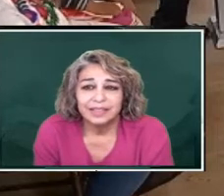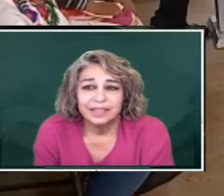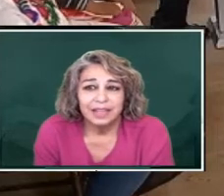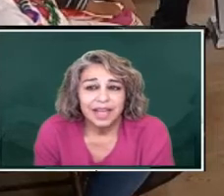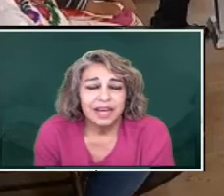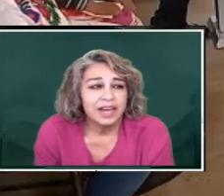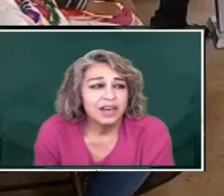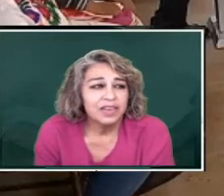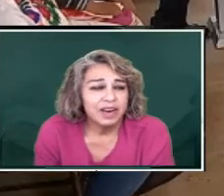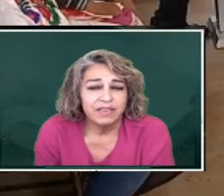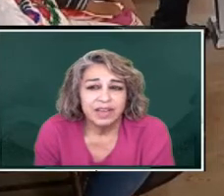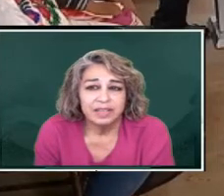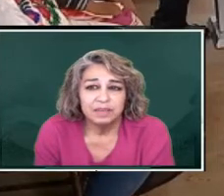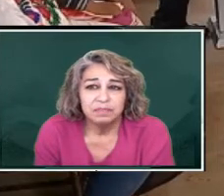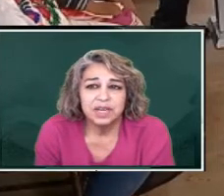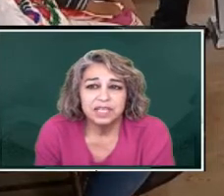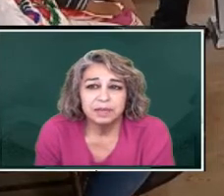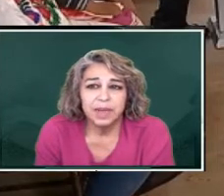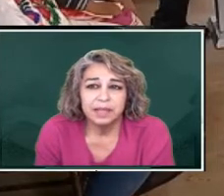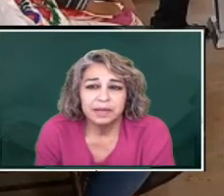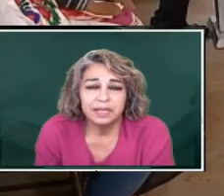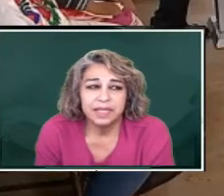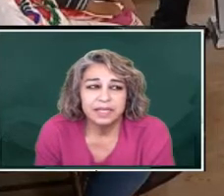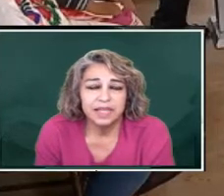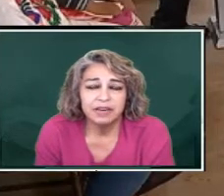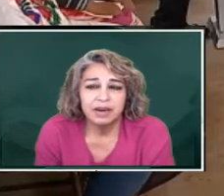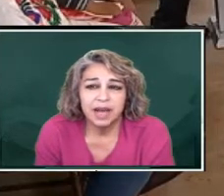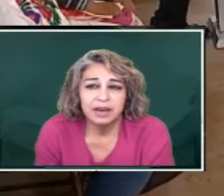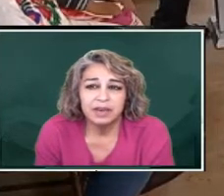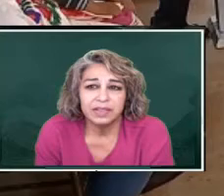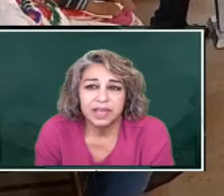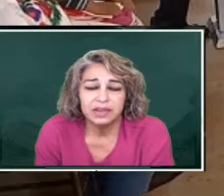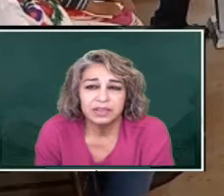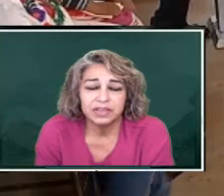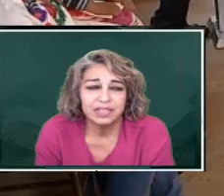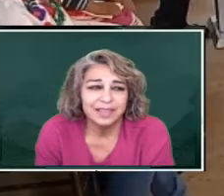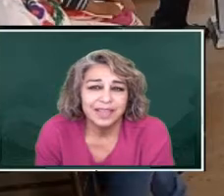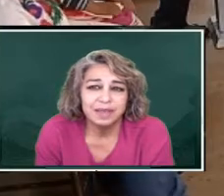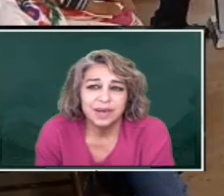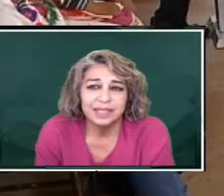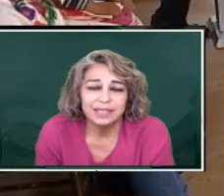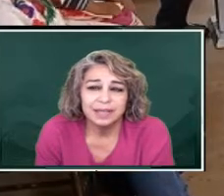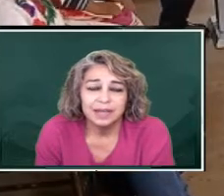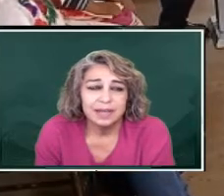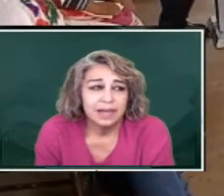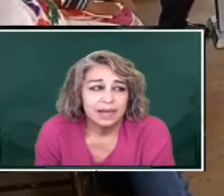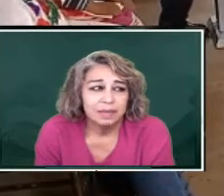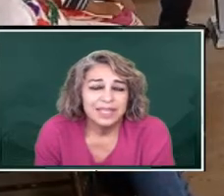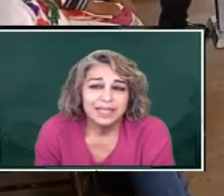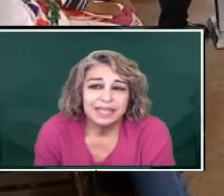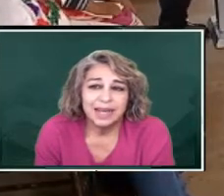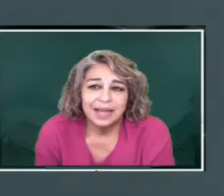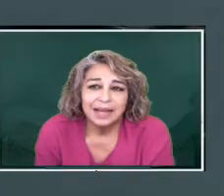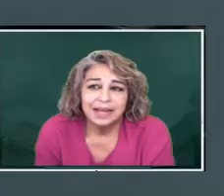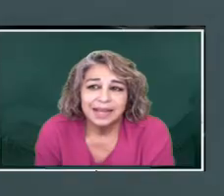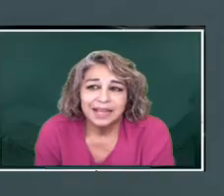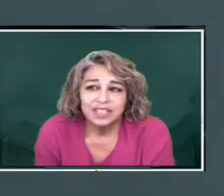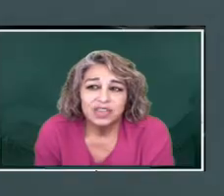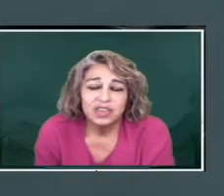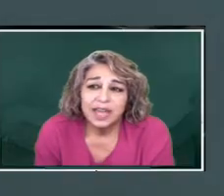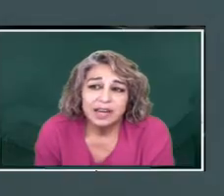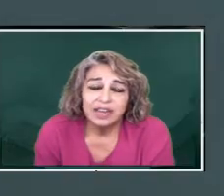and other areas. Municipalities that are out on the outskirts, Sandimas, Mesquital.